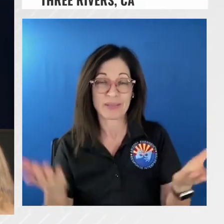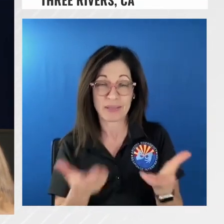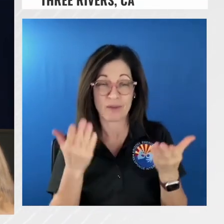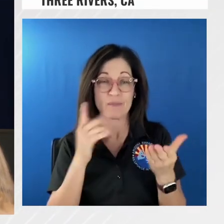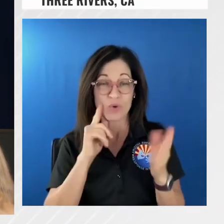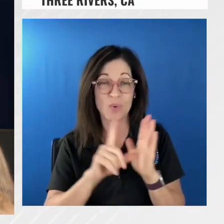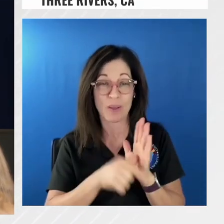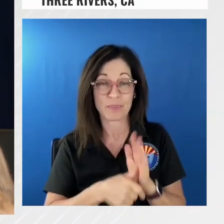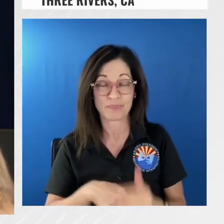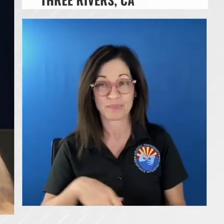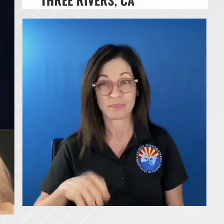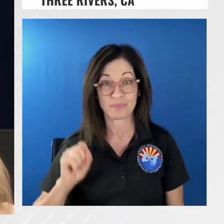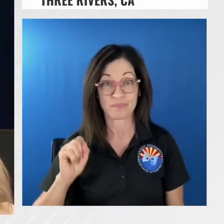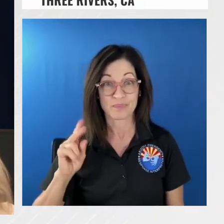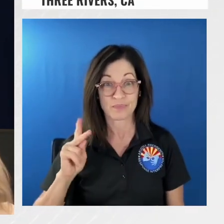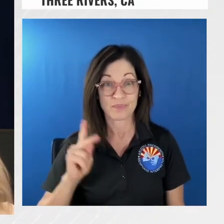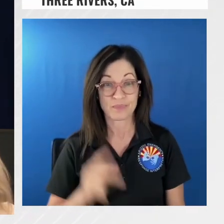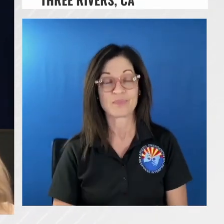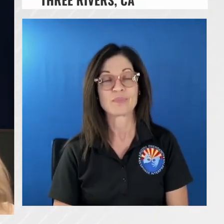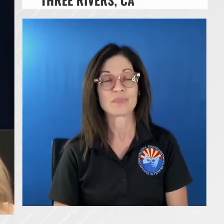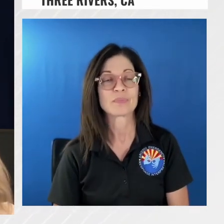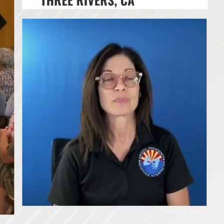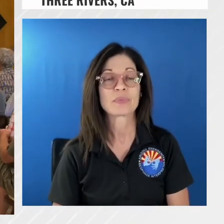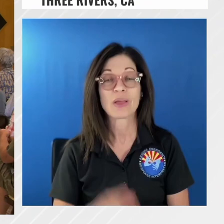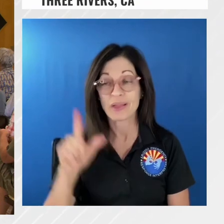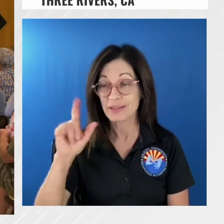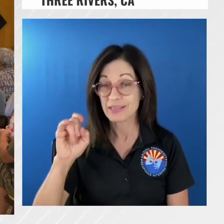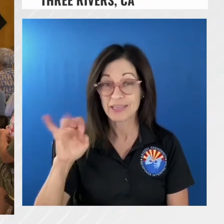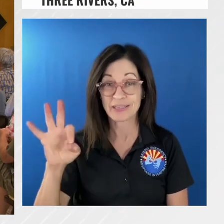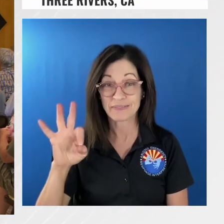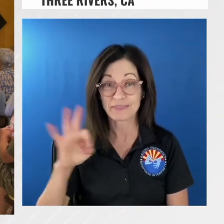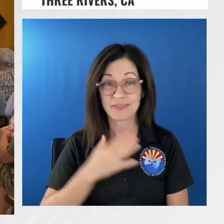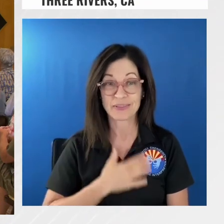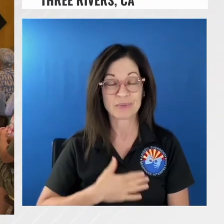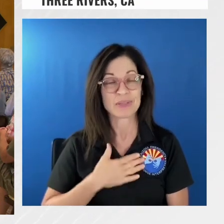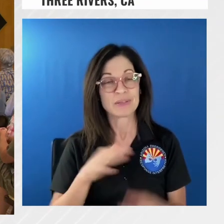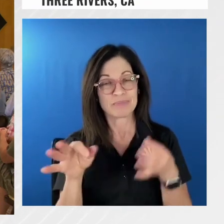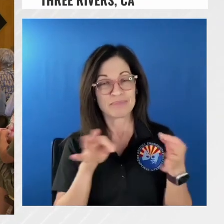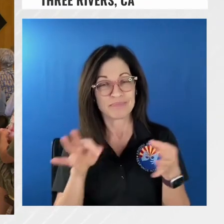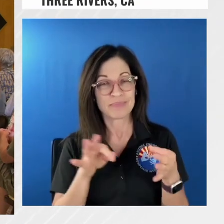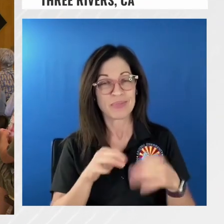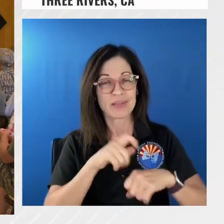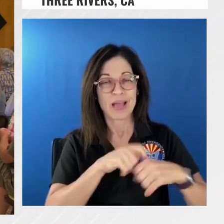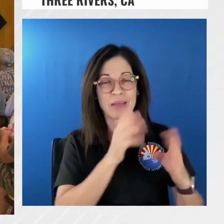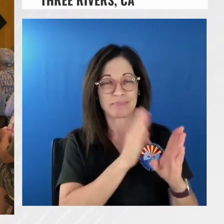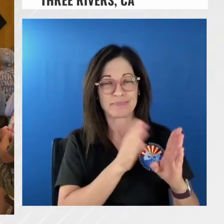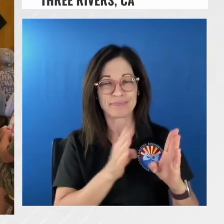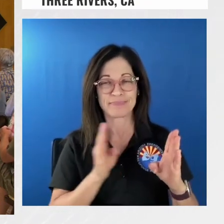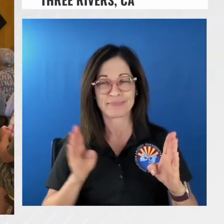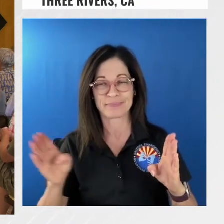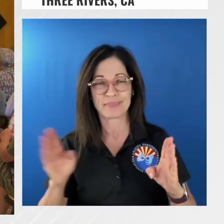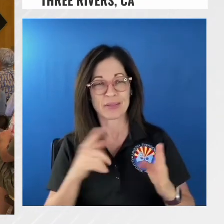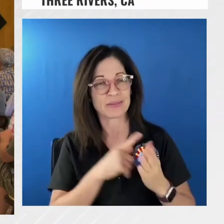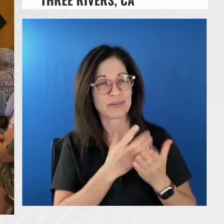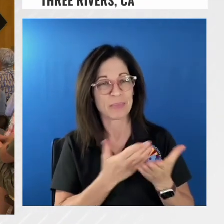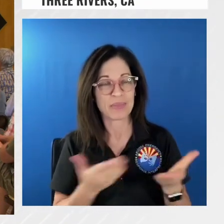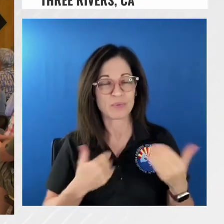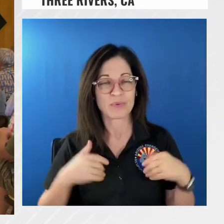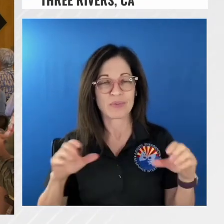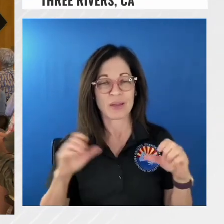so next leaf one you go ahead and kind of run through the timeline and some of our actions sure